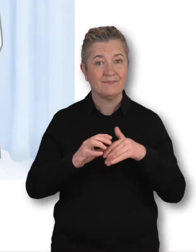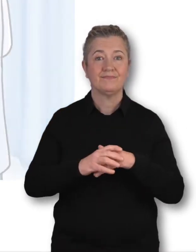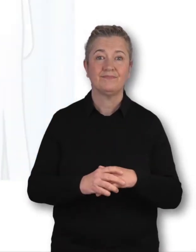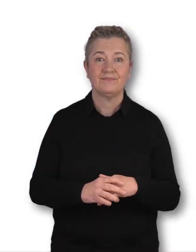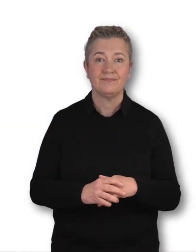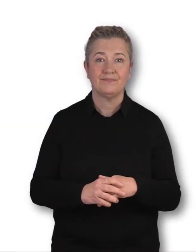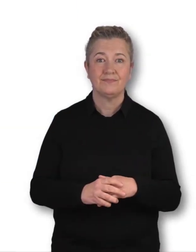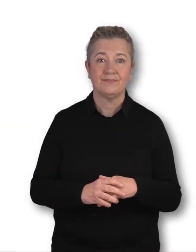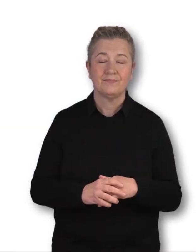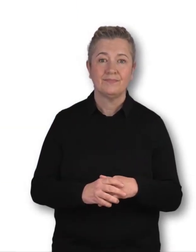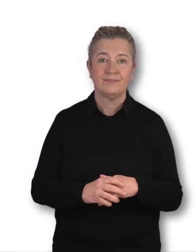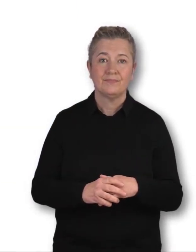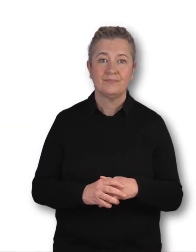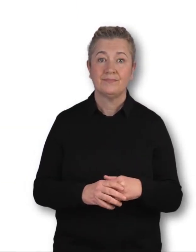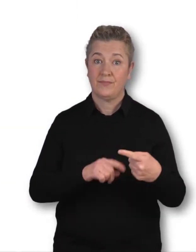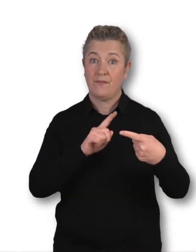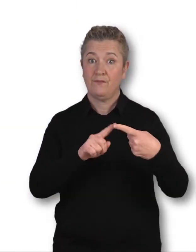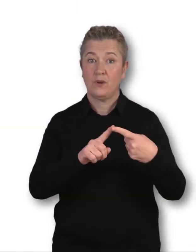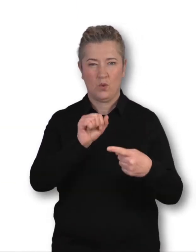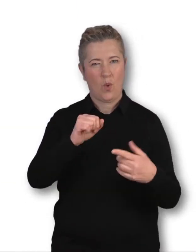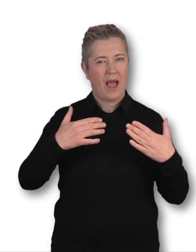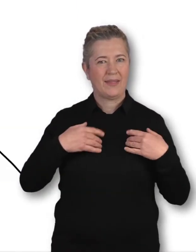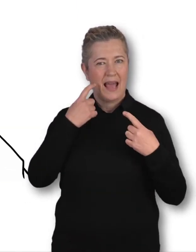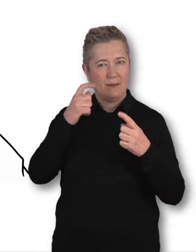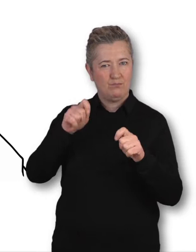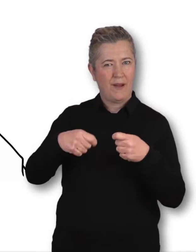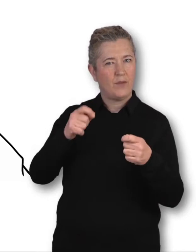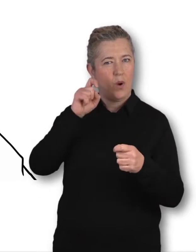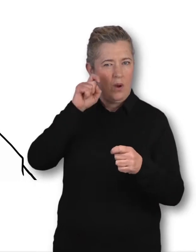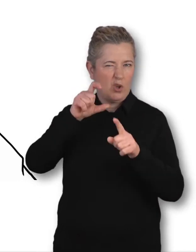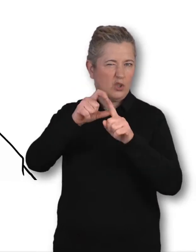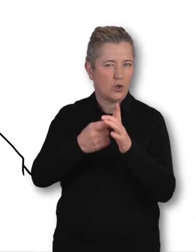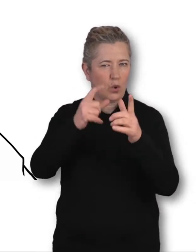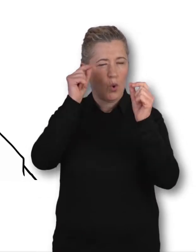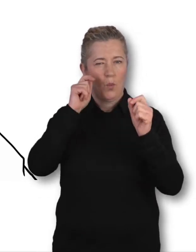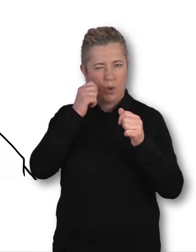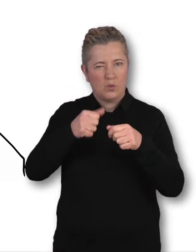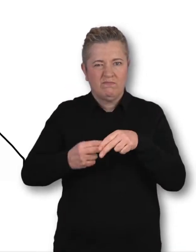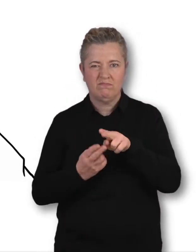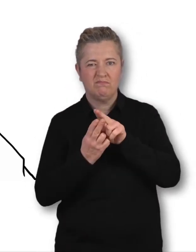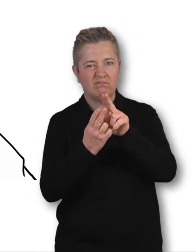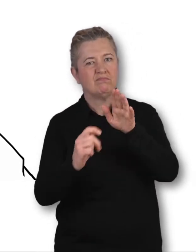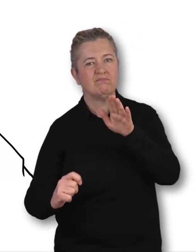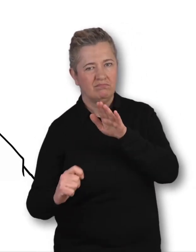Your first option is for your healthcare provider to do it for you using a speculum and a brush.